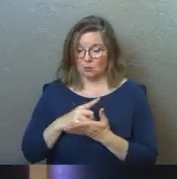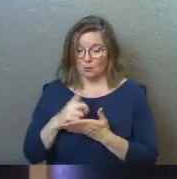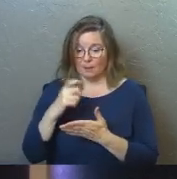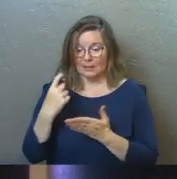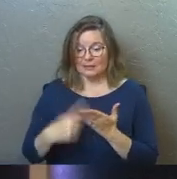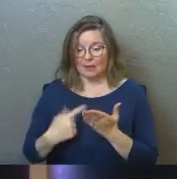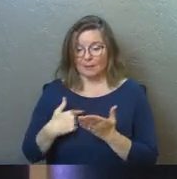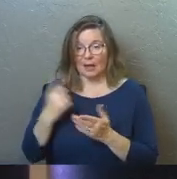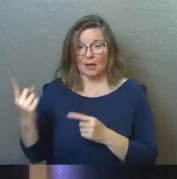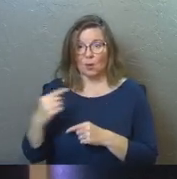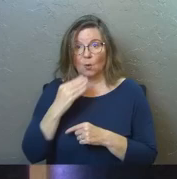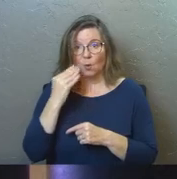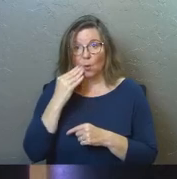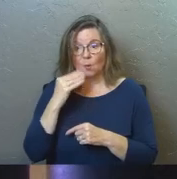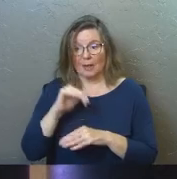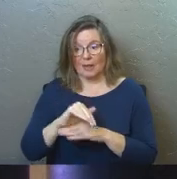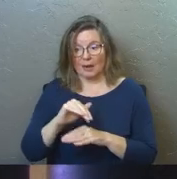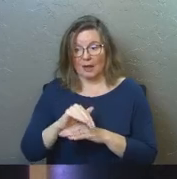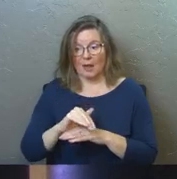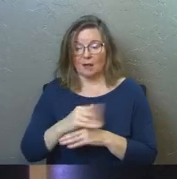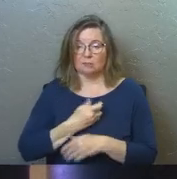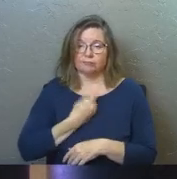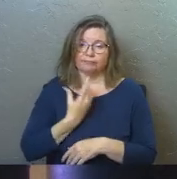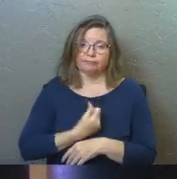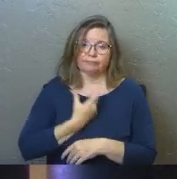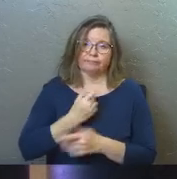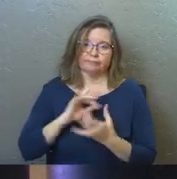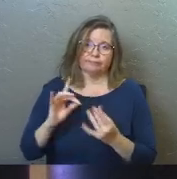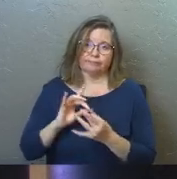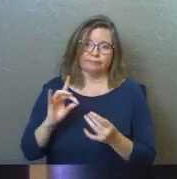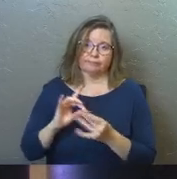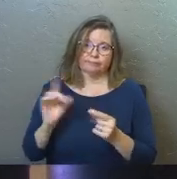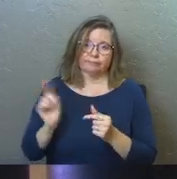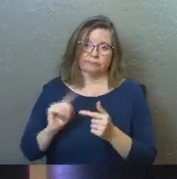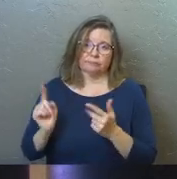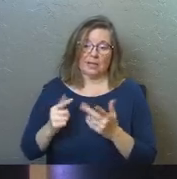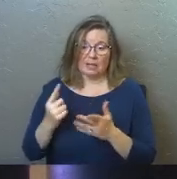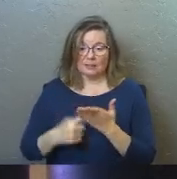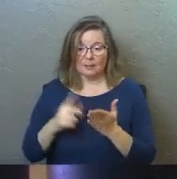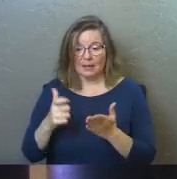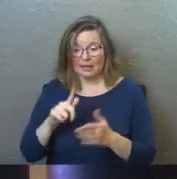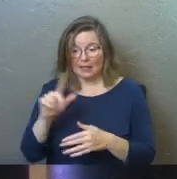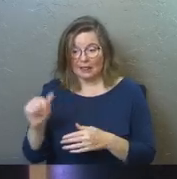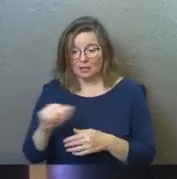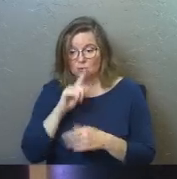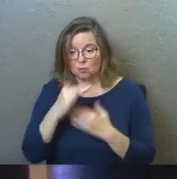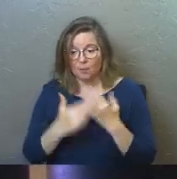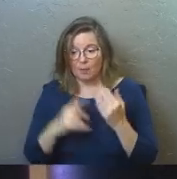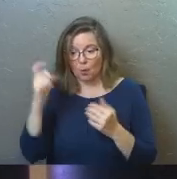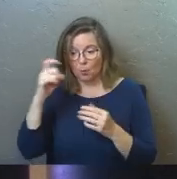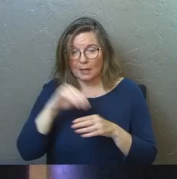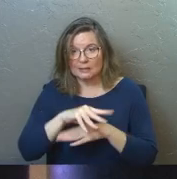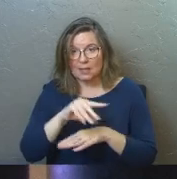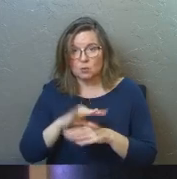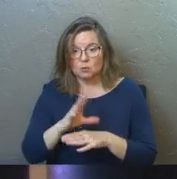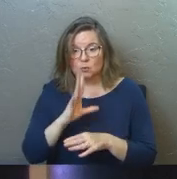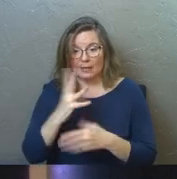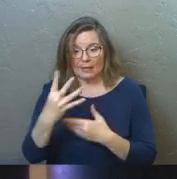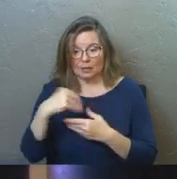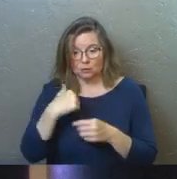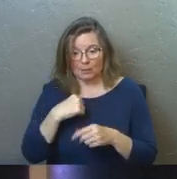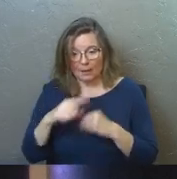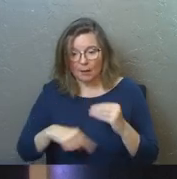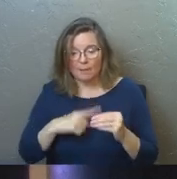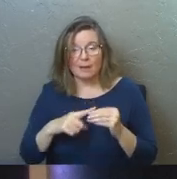this week. Because sometimes I go home to her at night and I'm talking to her about things. And sometimes I need Linda Trueblood's wise counsel to speak